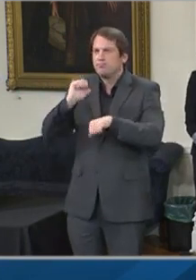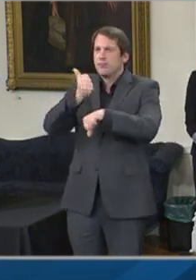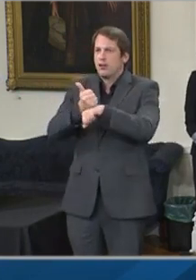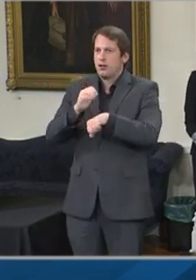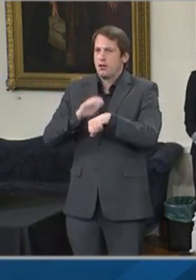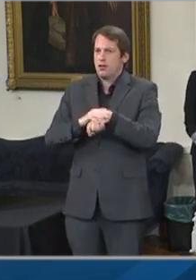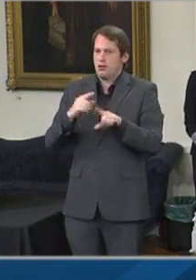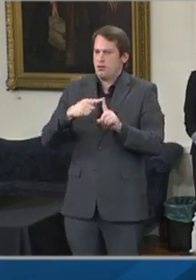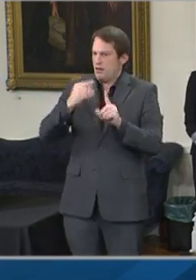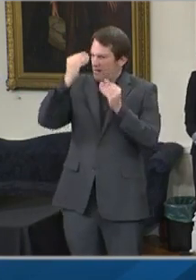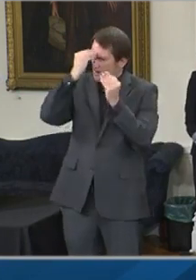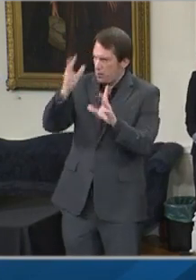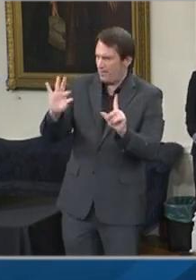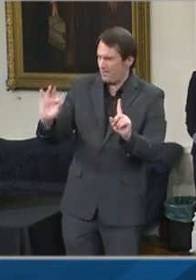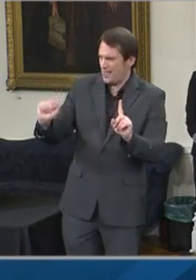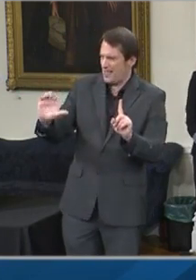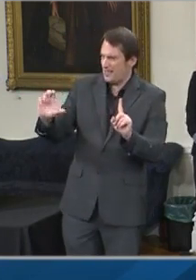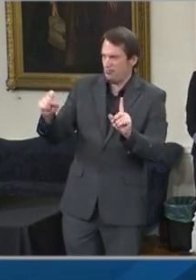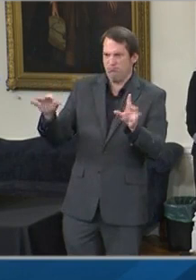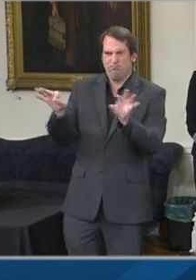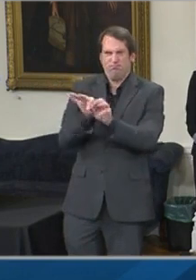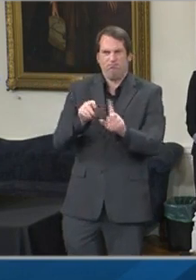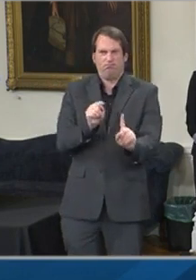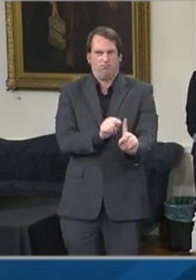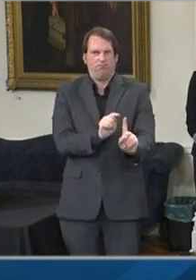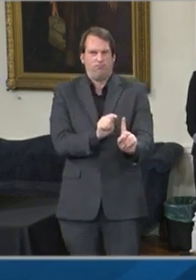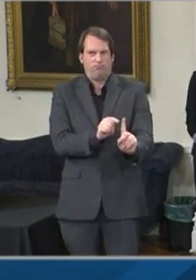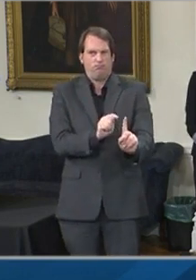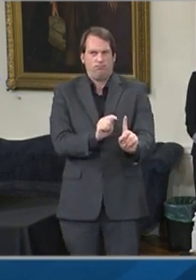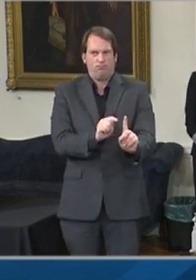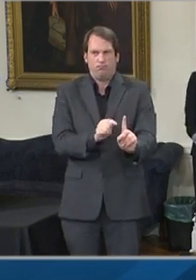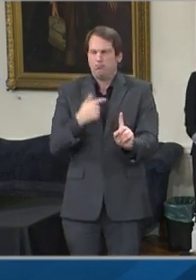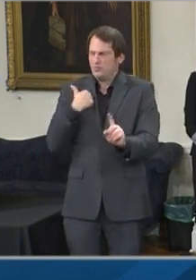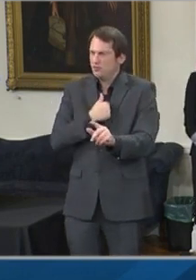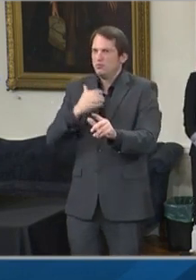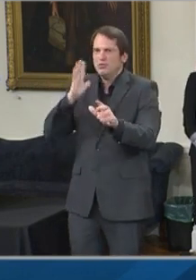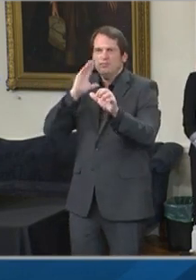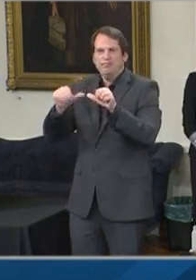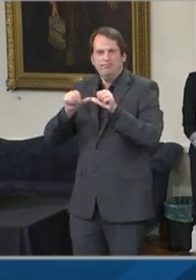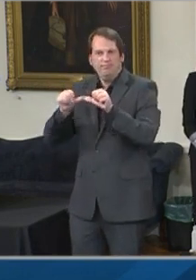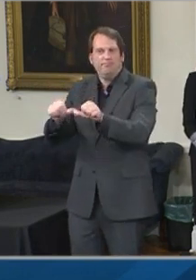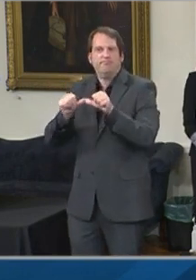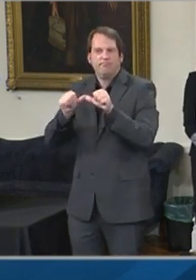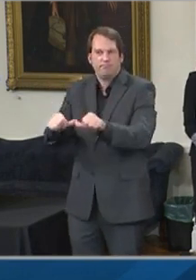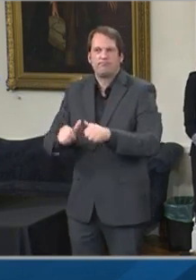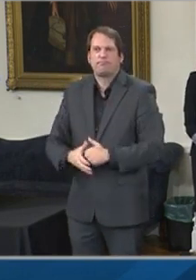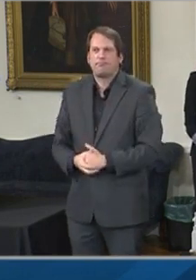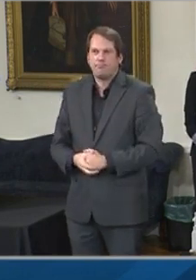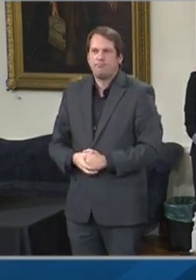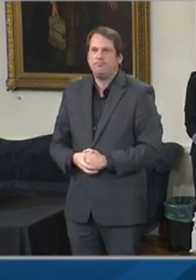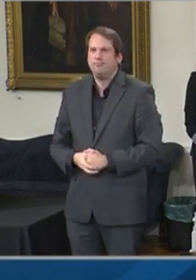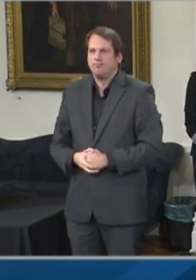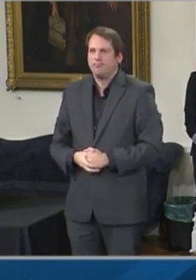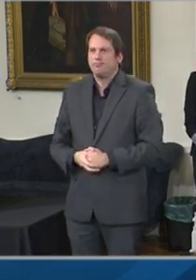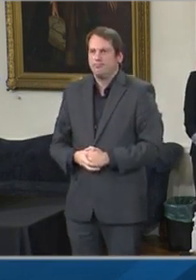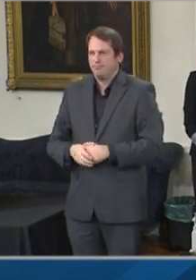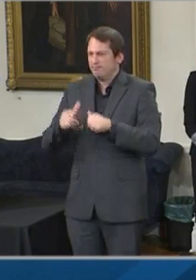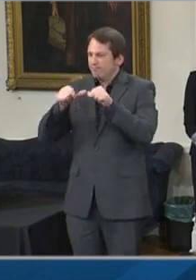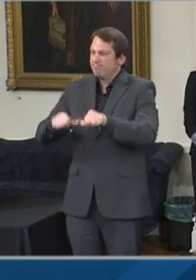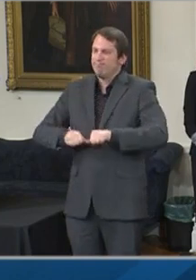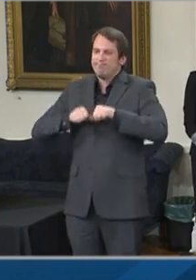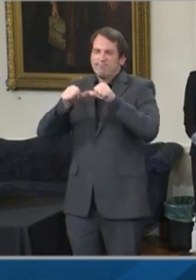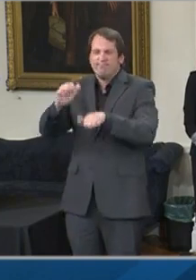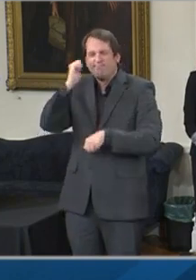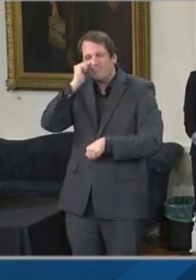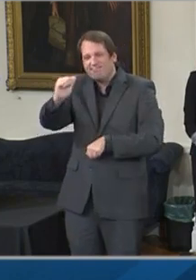ground. That is exactly what we will continue to do in the days, weeks, and months ahead. But it is